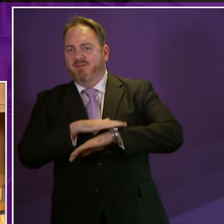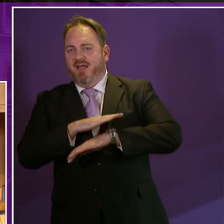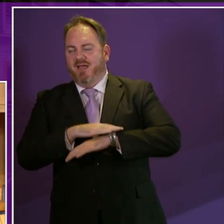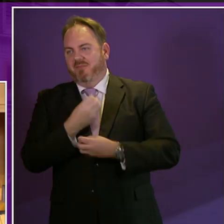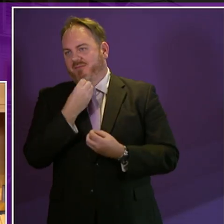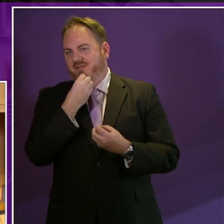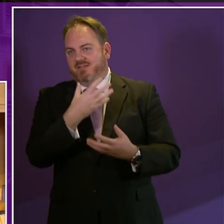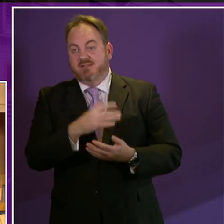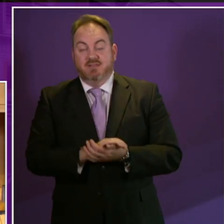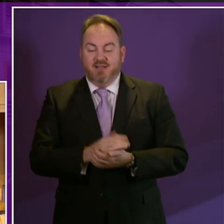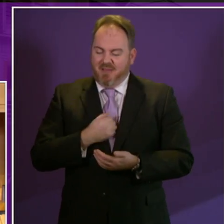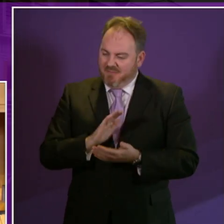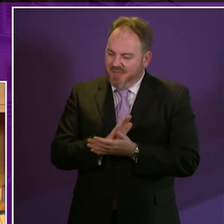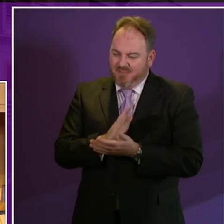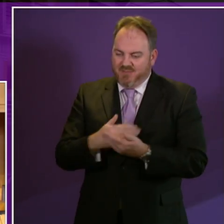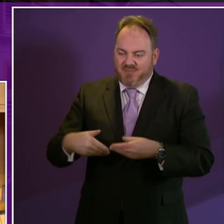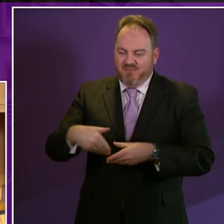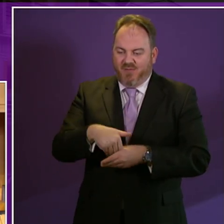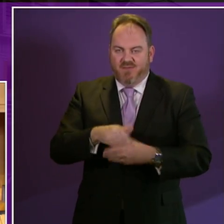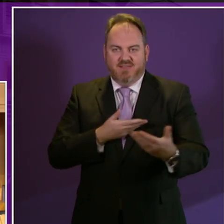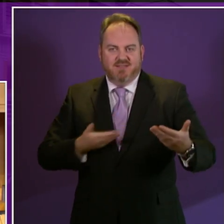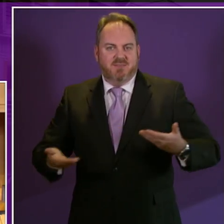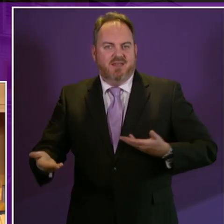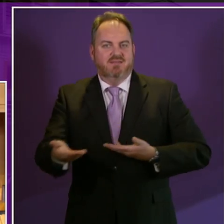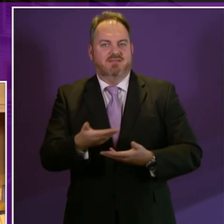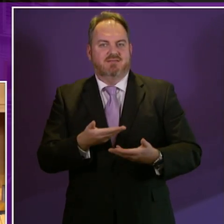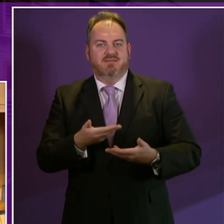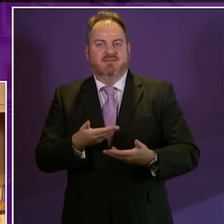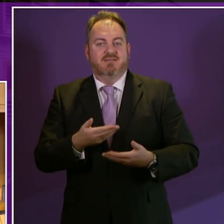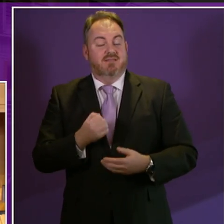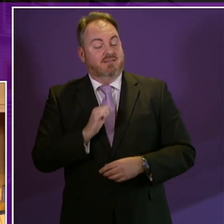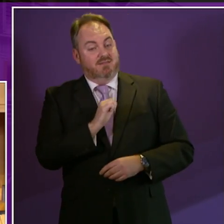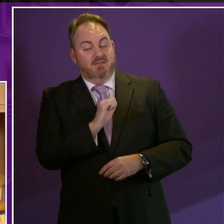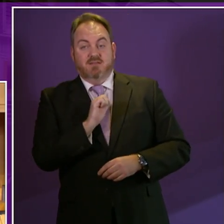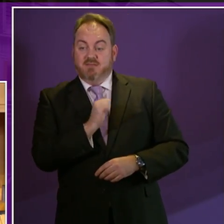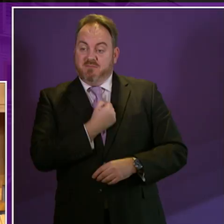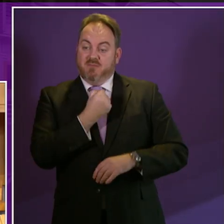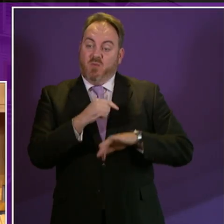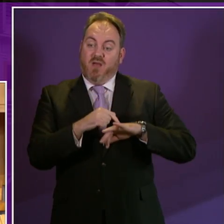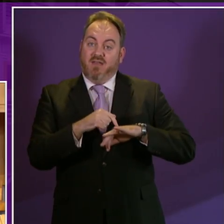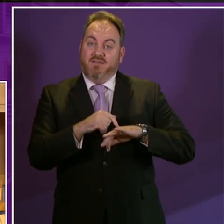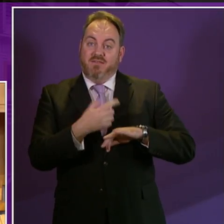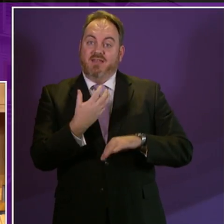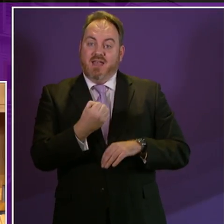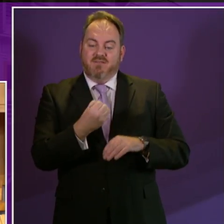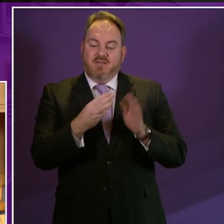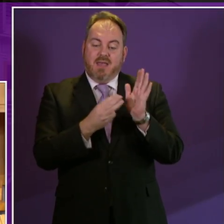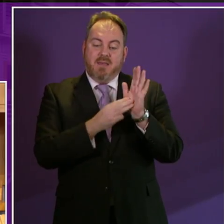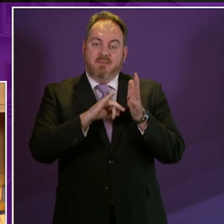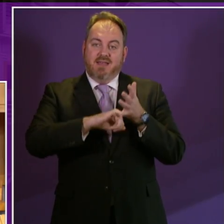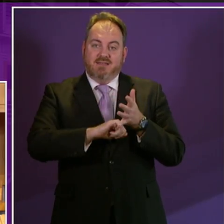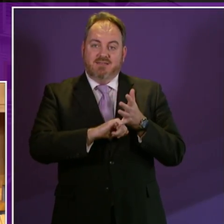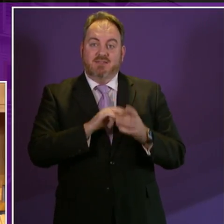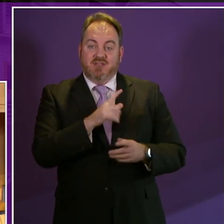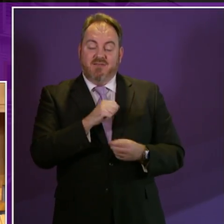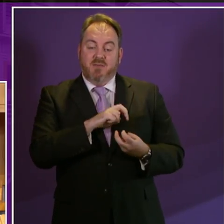debate, and I'm glad to be taking part in it. Many of you will be aware that my wife, Stacey, has multiple sclerosis, and as such has mobility issues. And